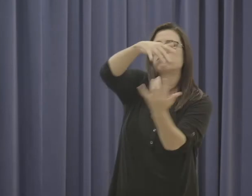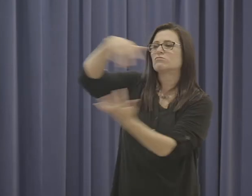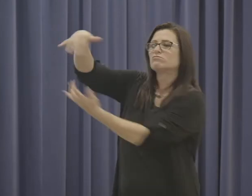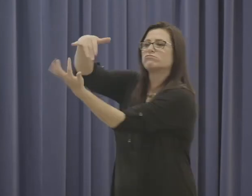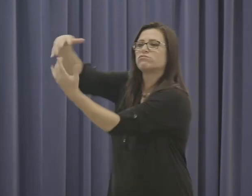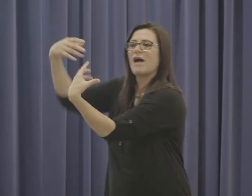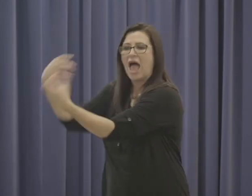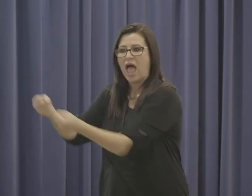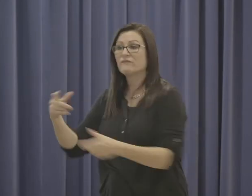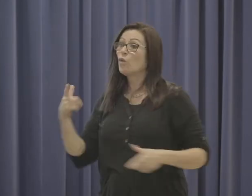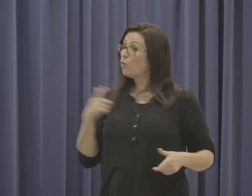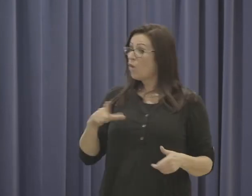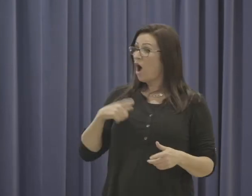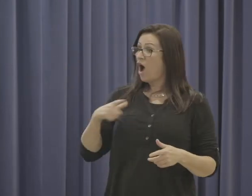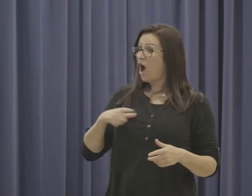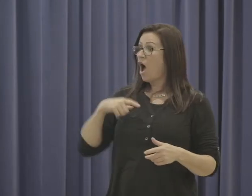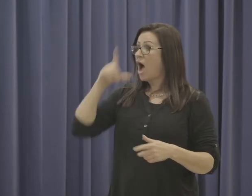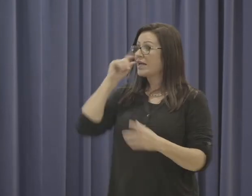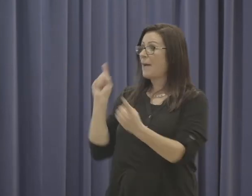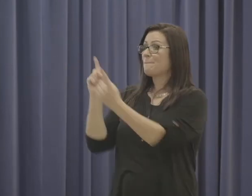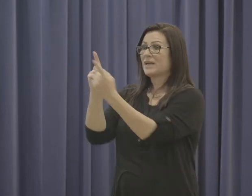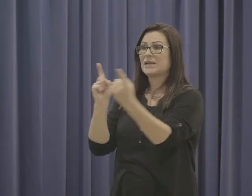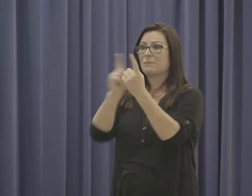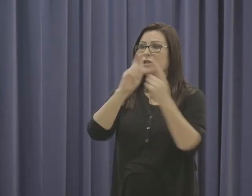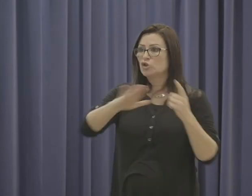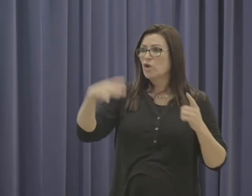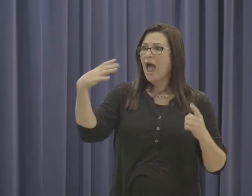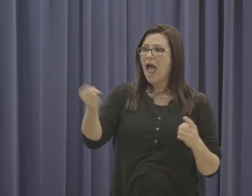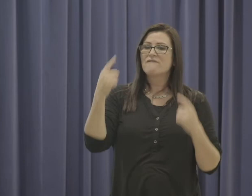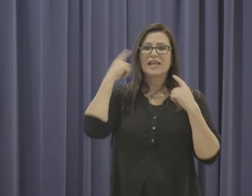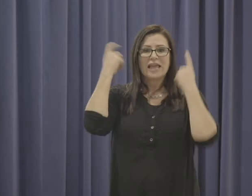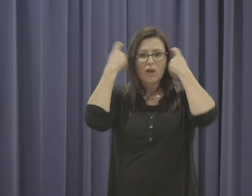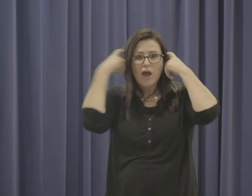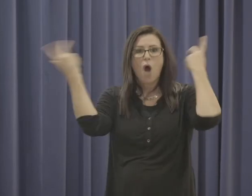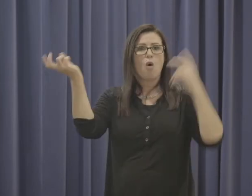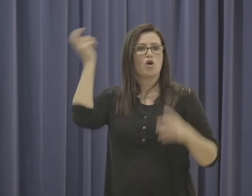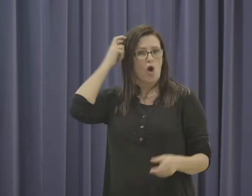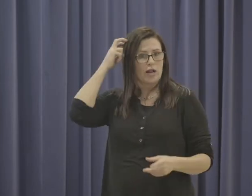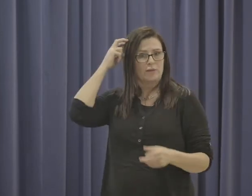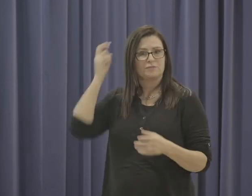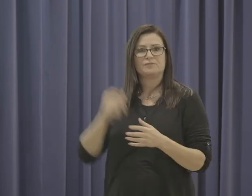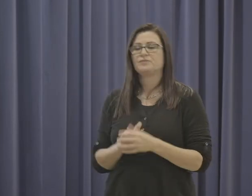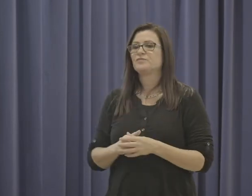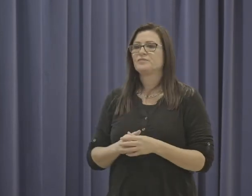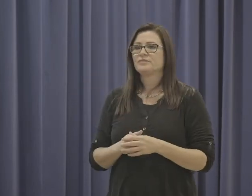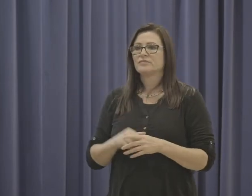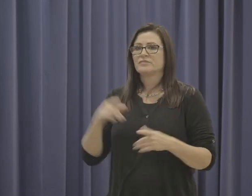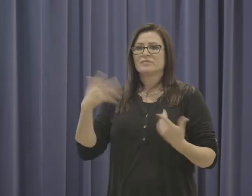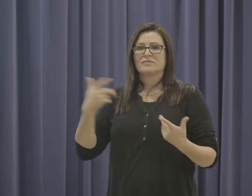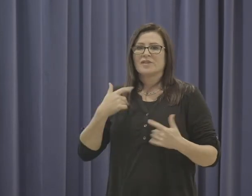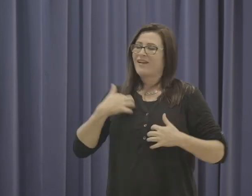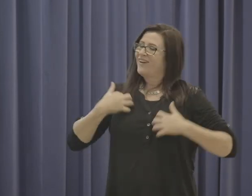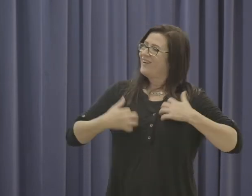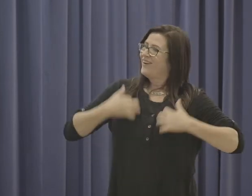because I met because I get to meet every kid with hearing aids and cochlear implants. I